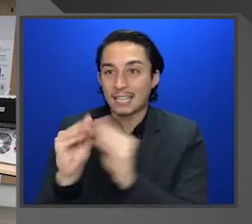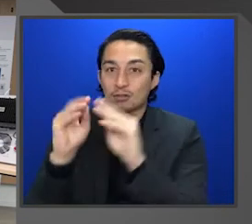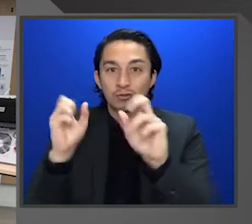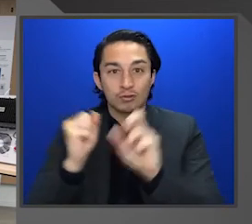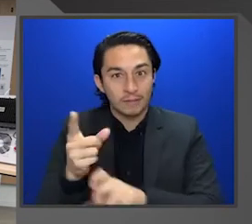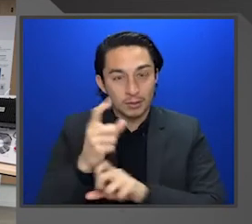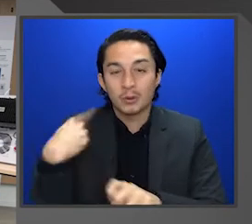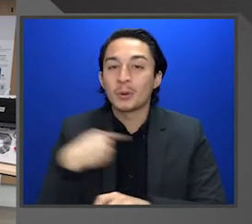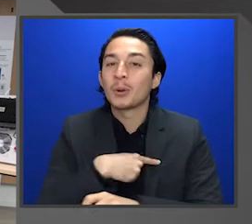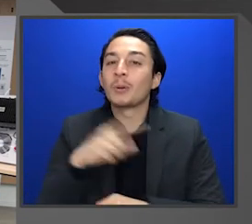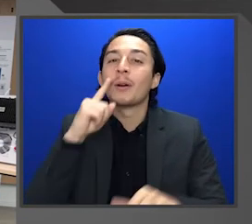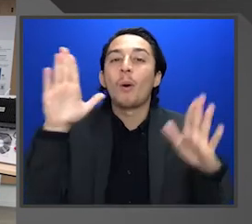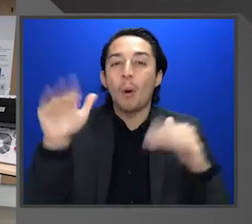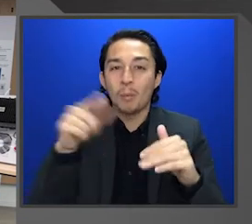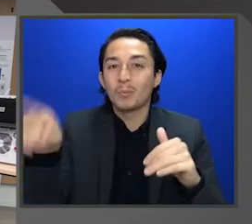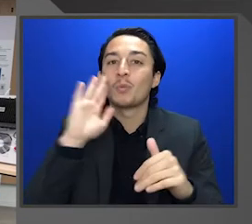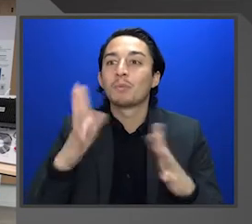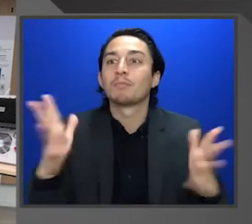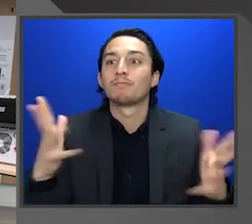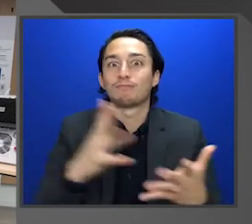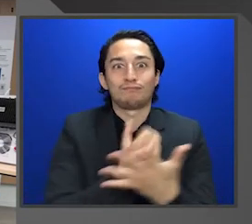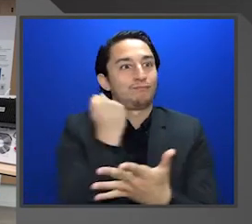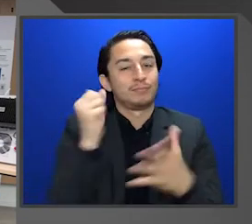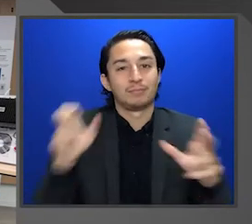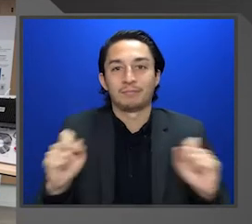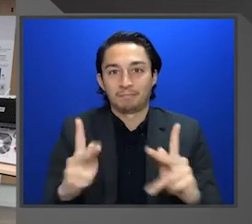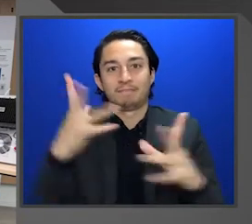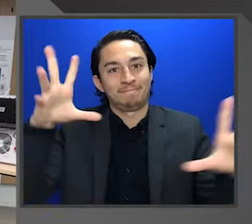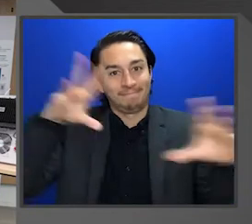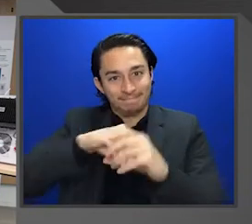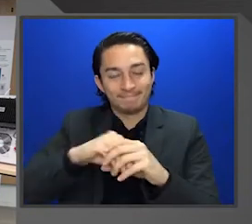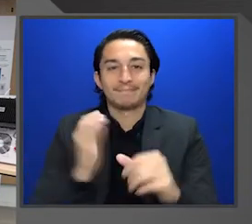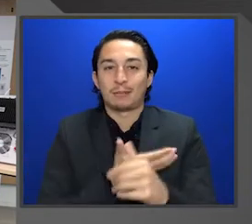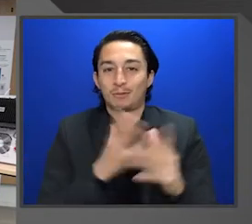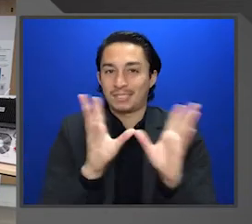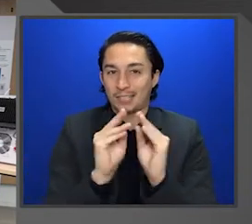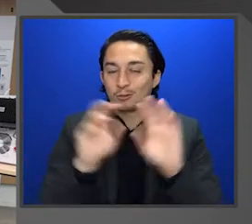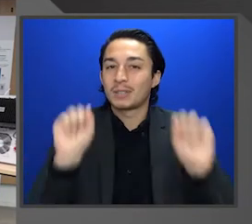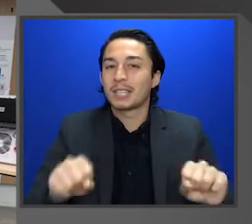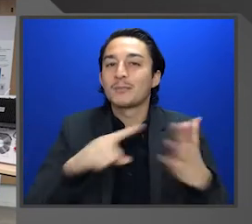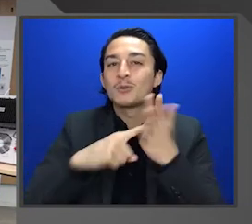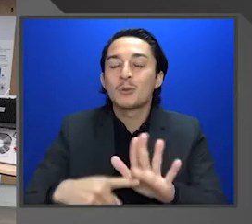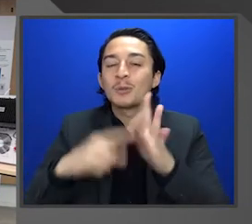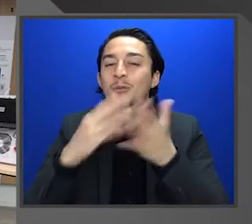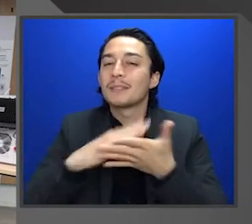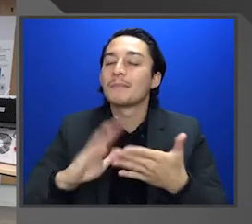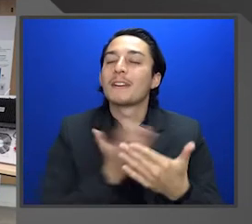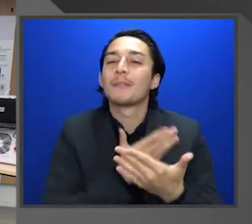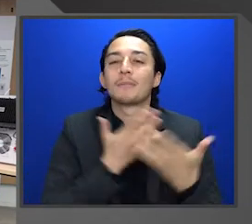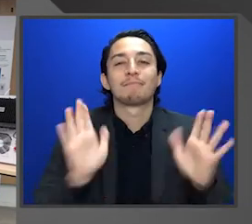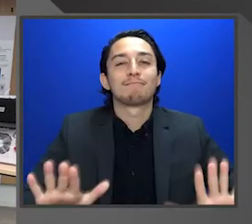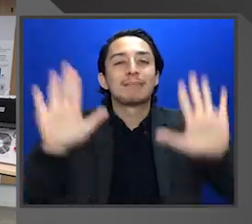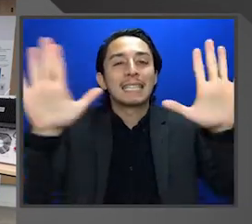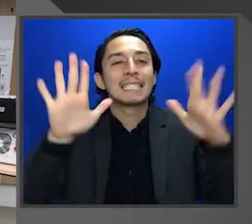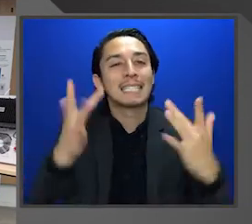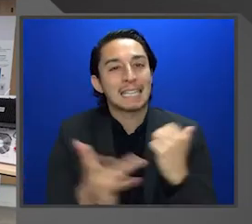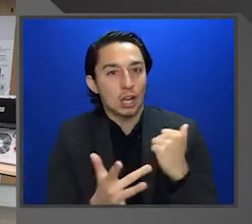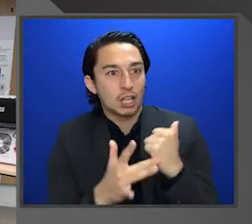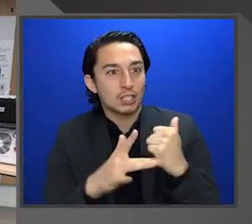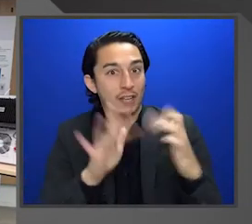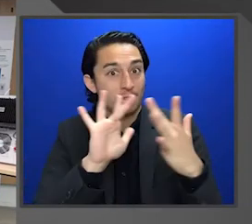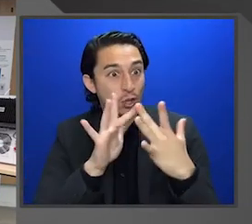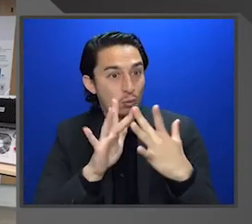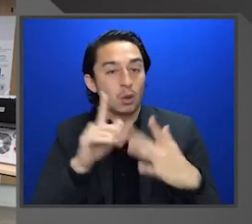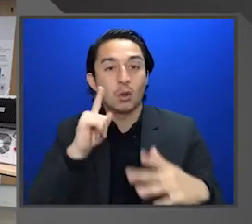hope that you'll take the opportunity to become part of one of those, where we can showcase some of this amazing technology in a virtual and hopefully someday